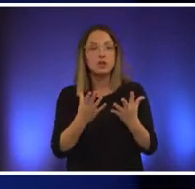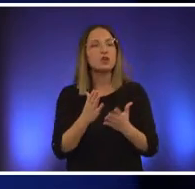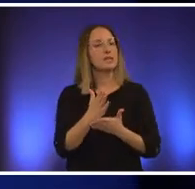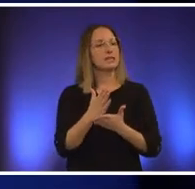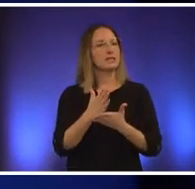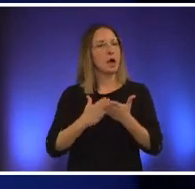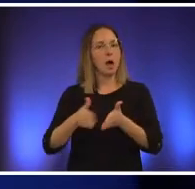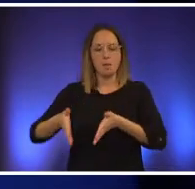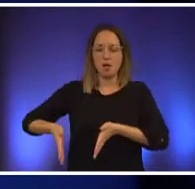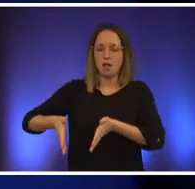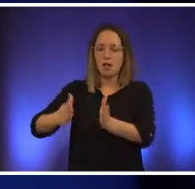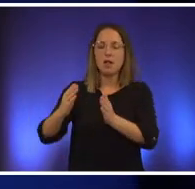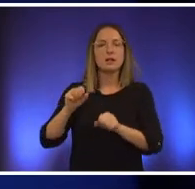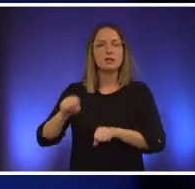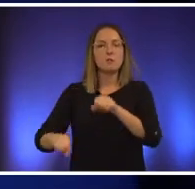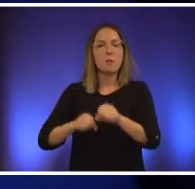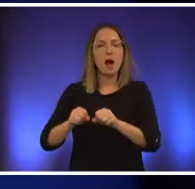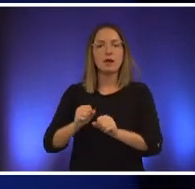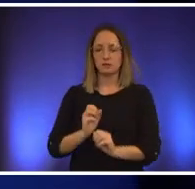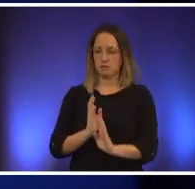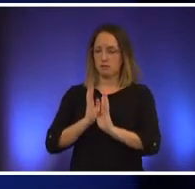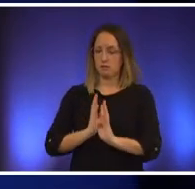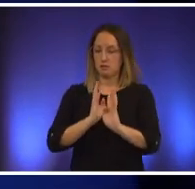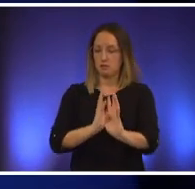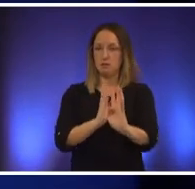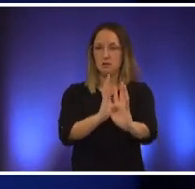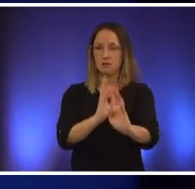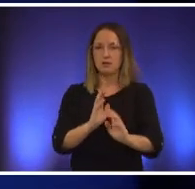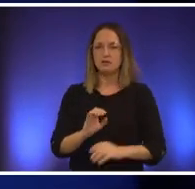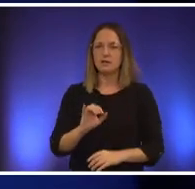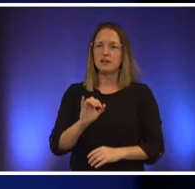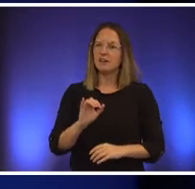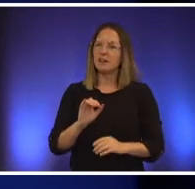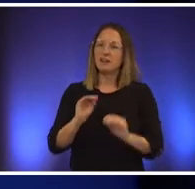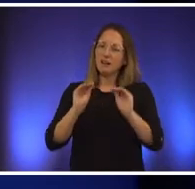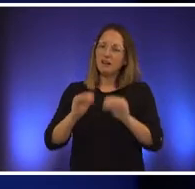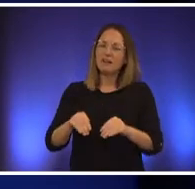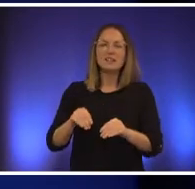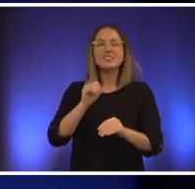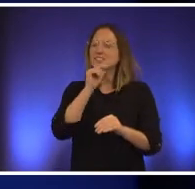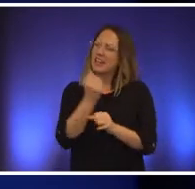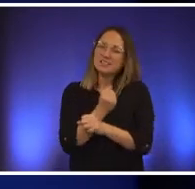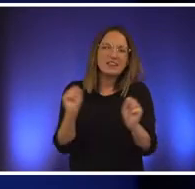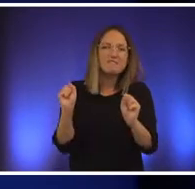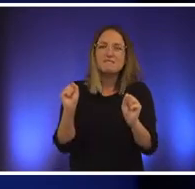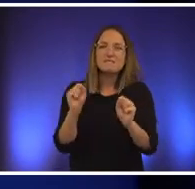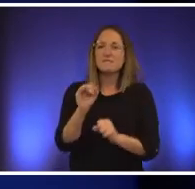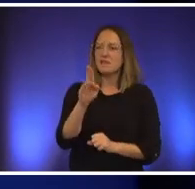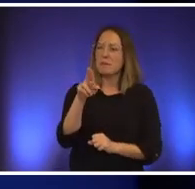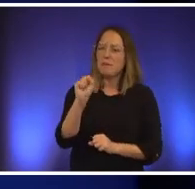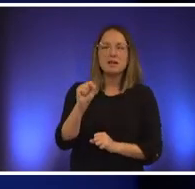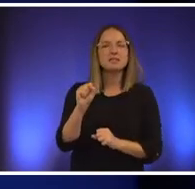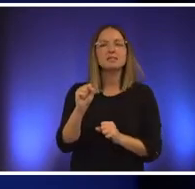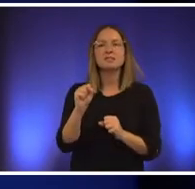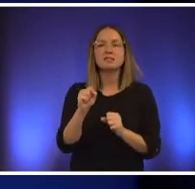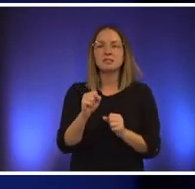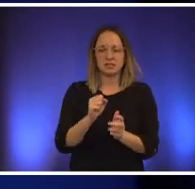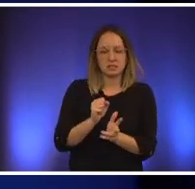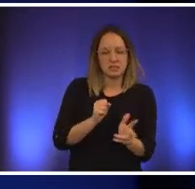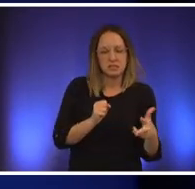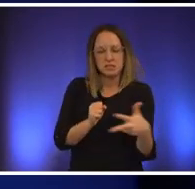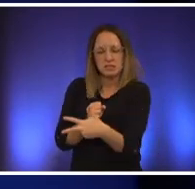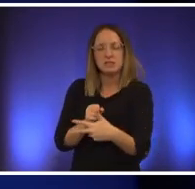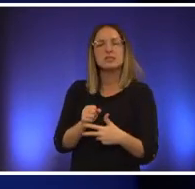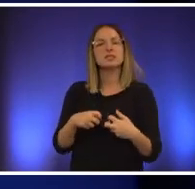uh the stanchions are put in places that make it where it's unsafe for the bus to make certain types of turns